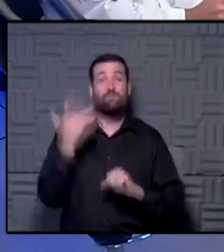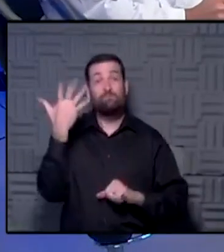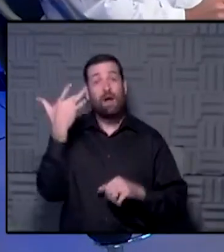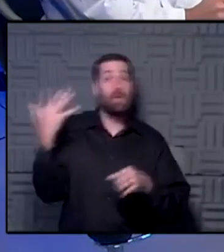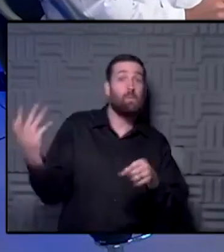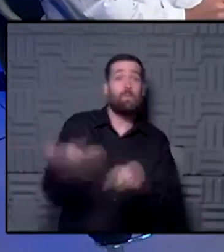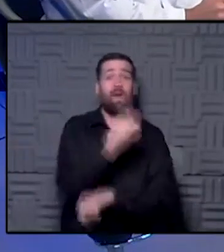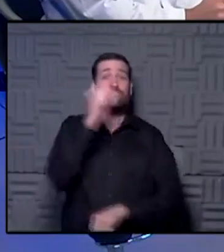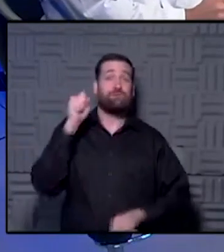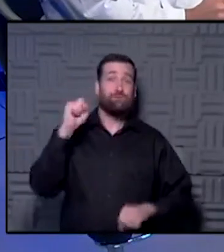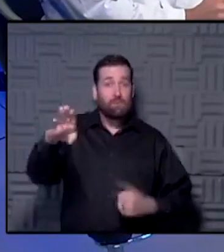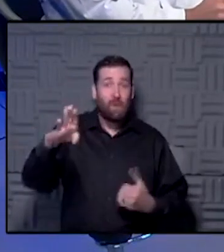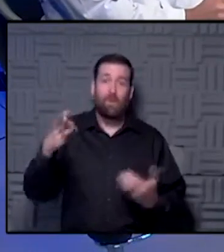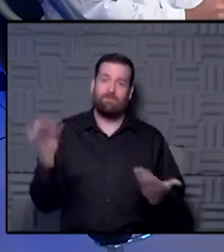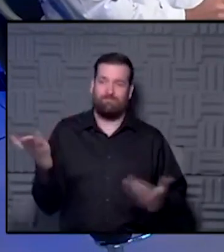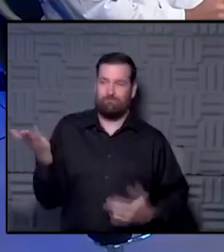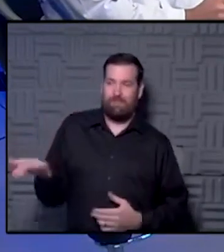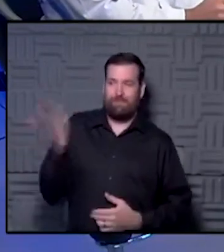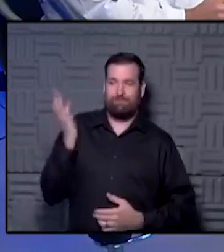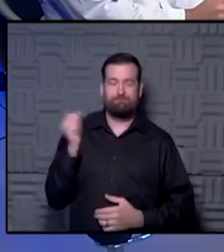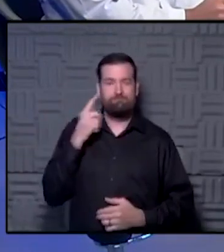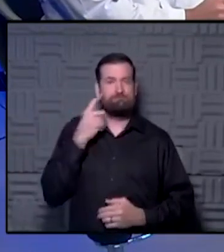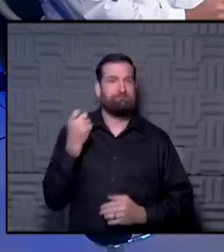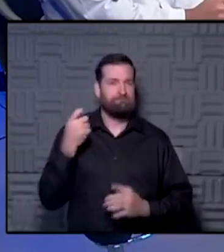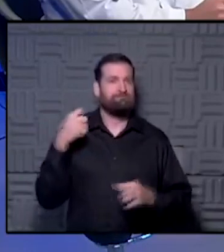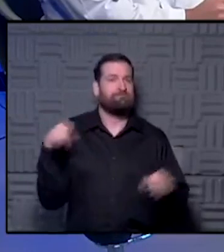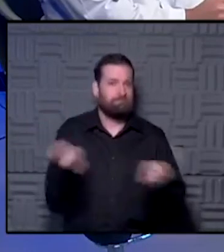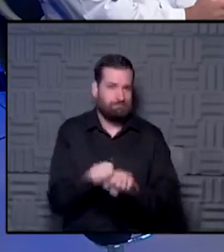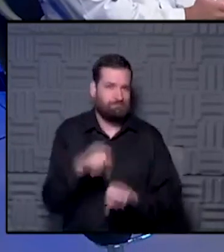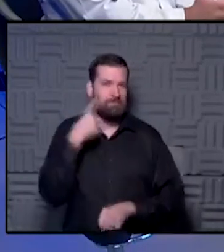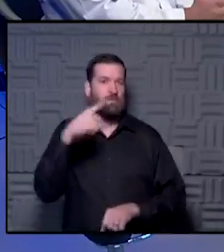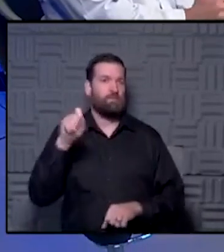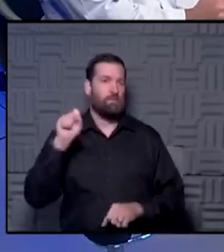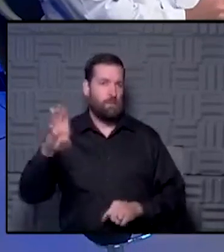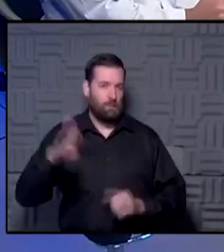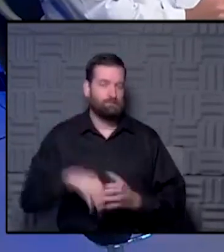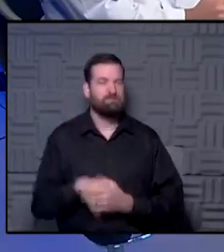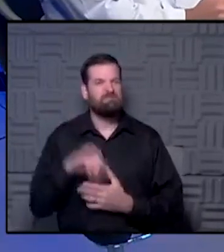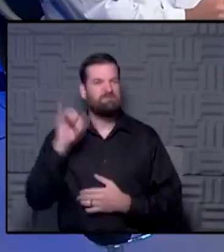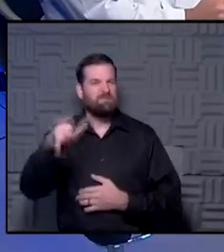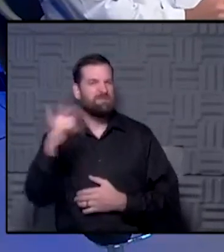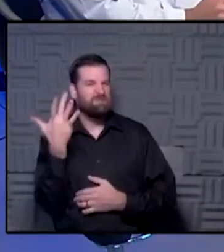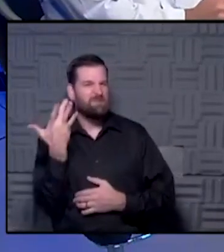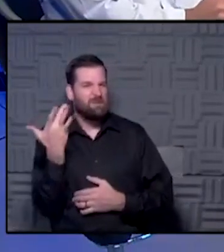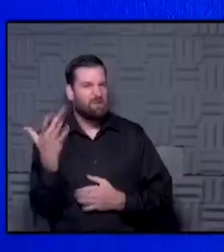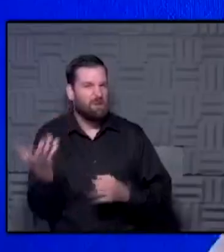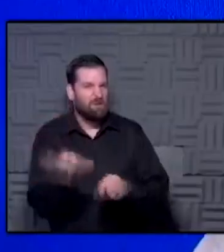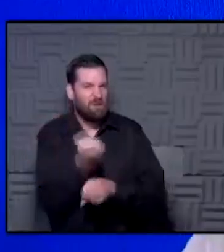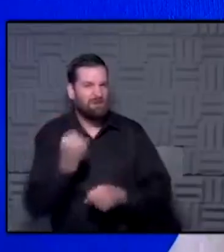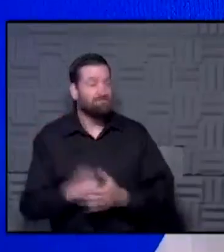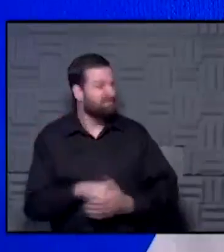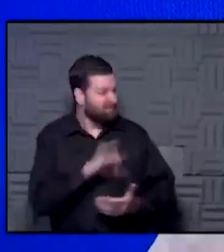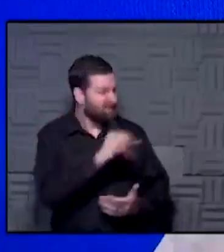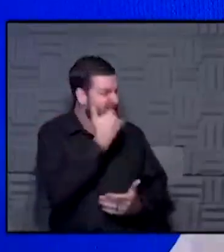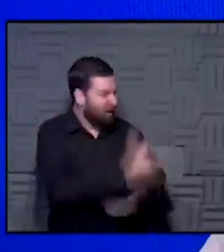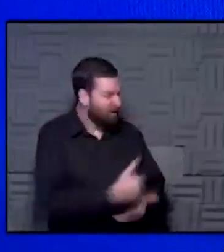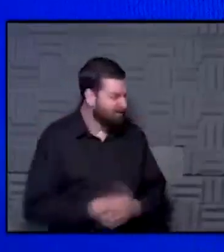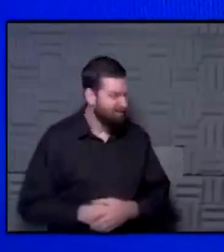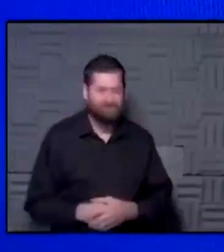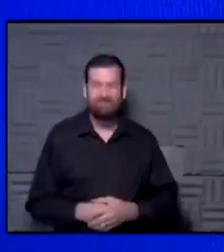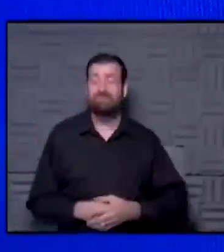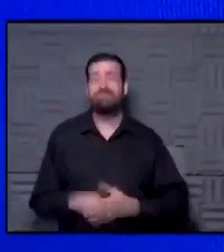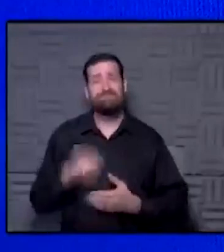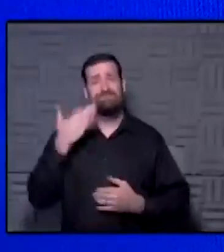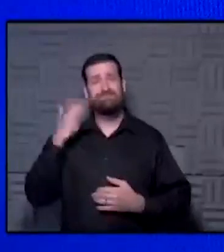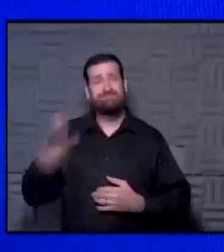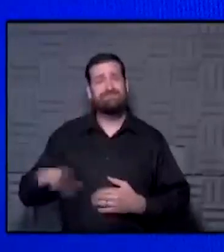wore the Super Bowl right there, because I had them on right there for the Super Bowl. That's why we won. you go. That's good. But you